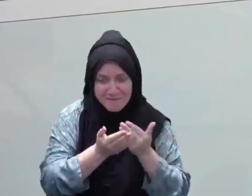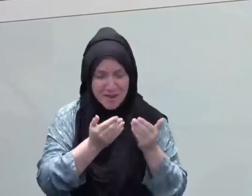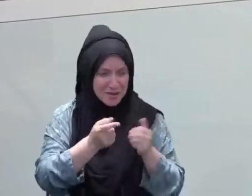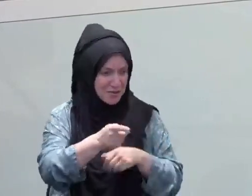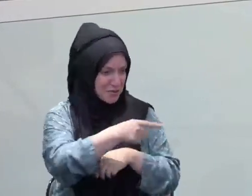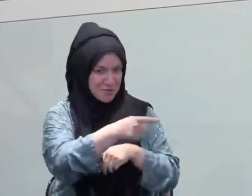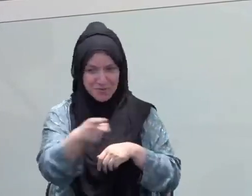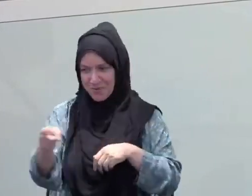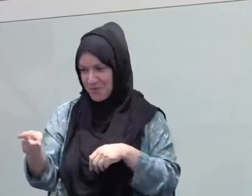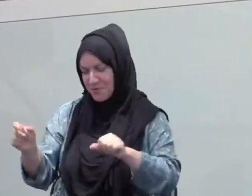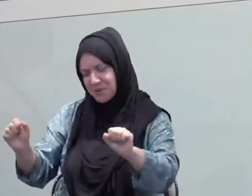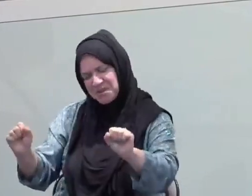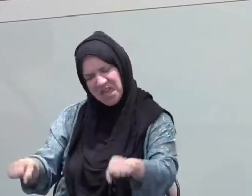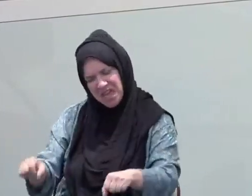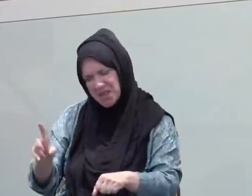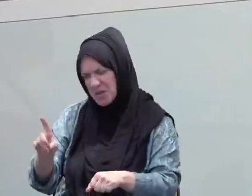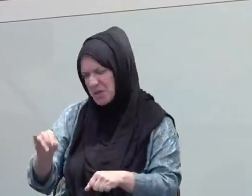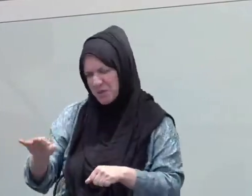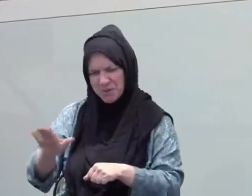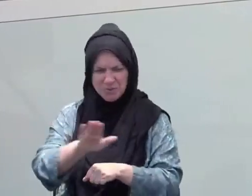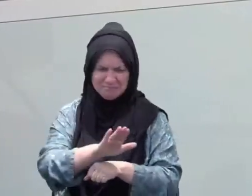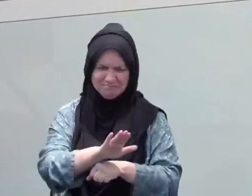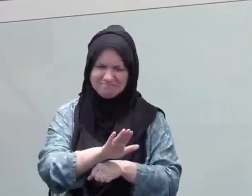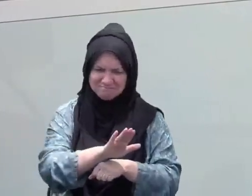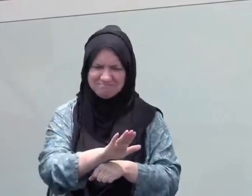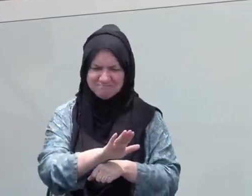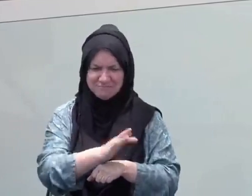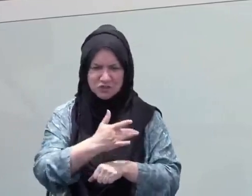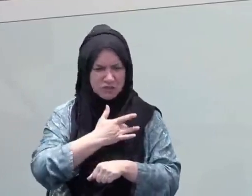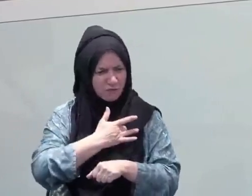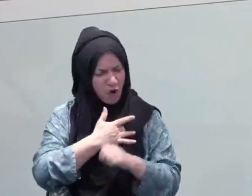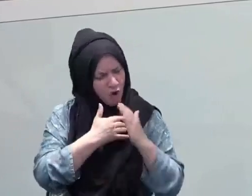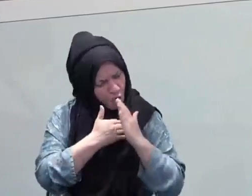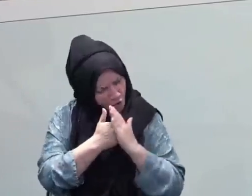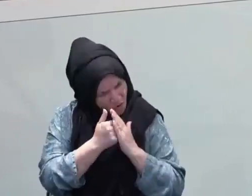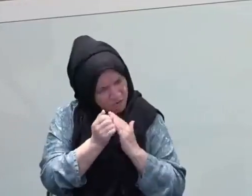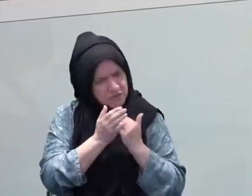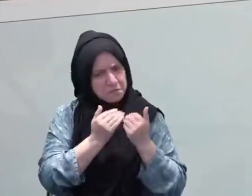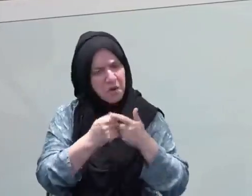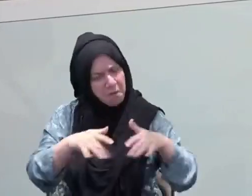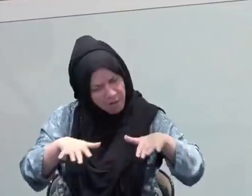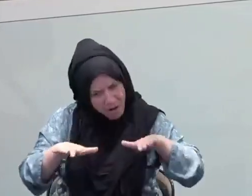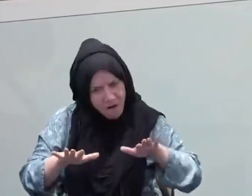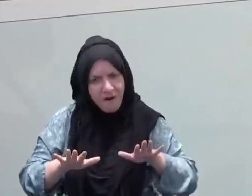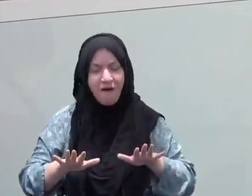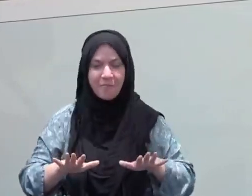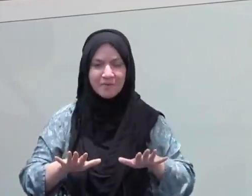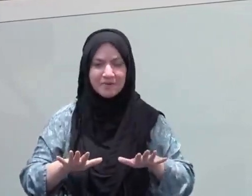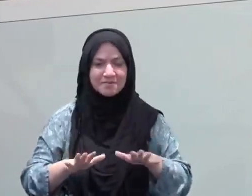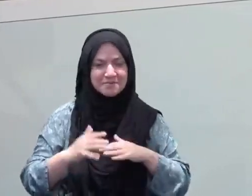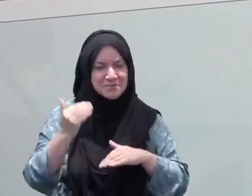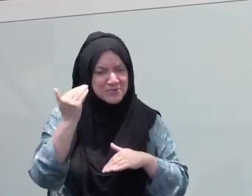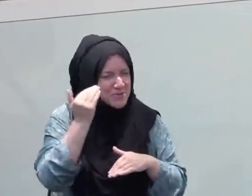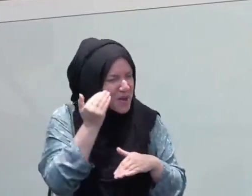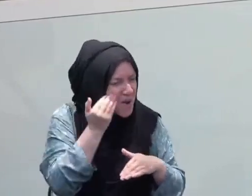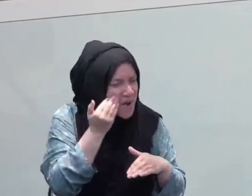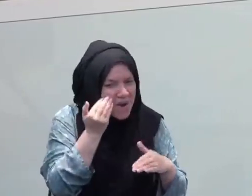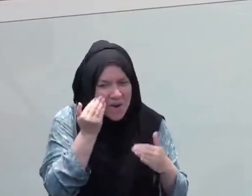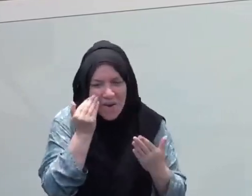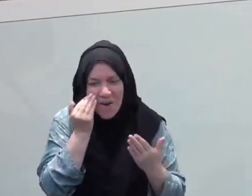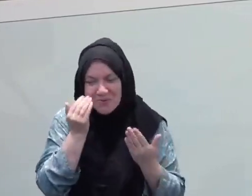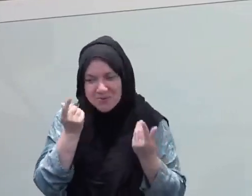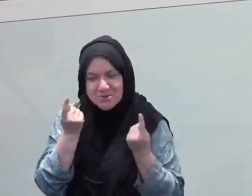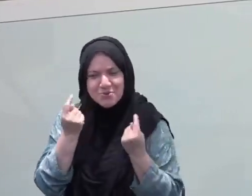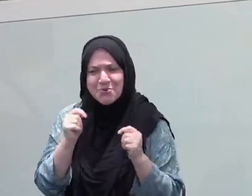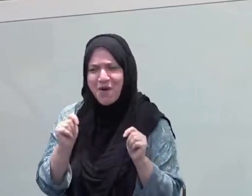has started in ways that are going to give me the full benefit of the month. So how do we get started off on the right foot?